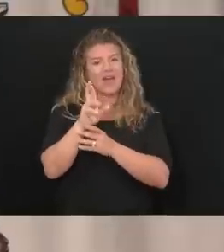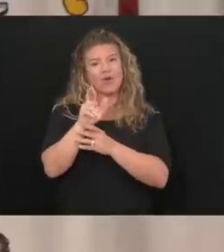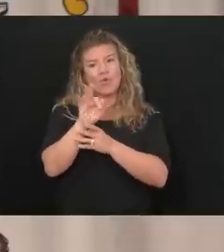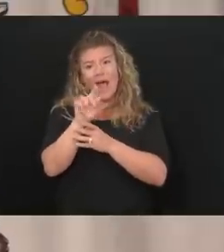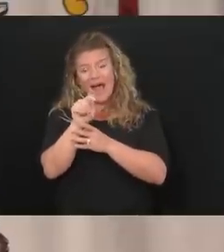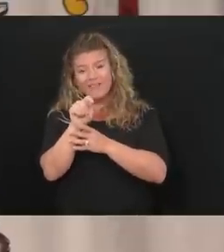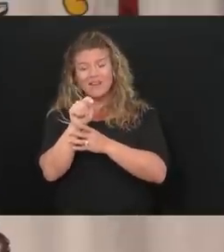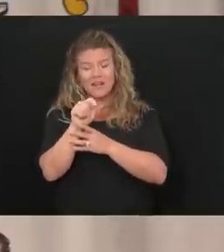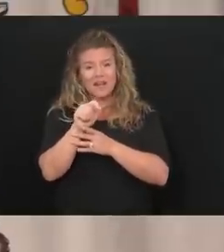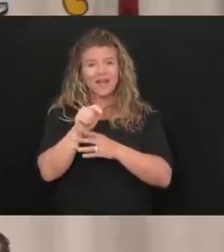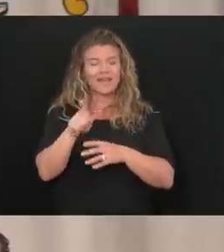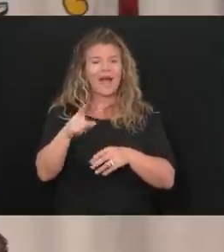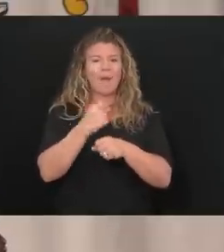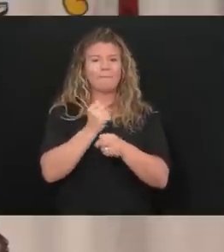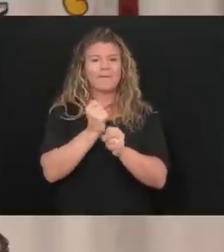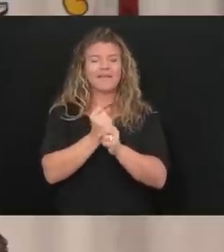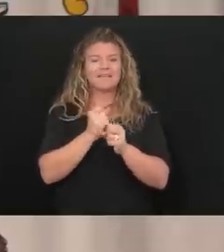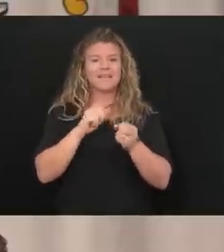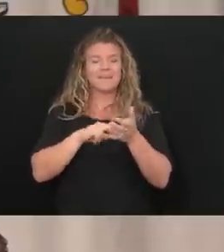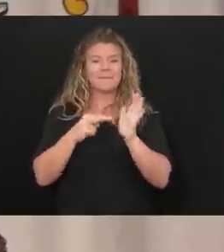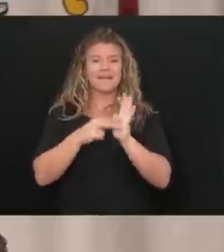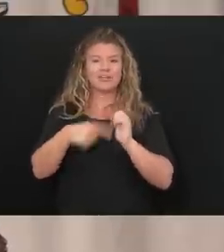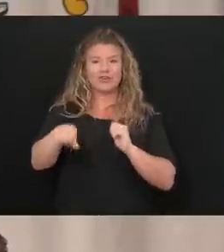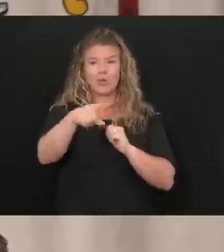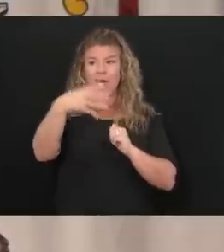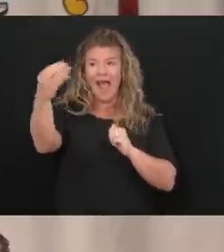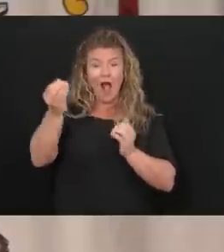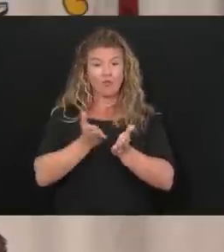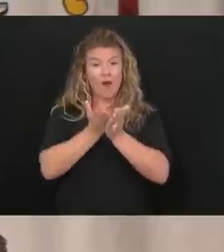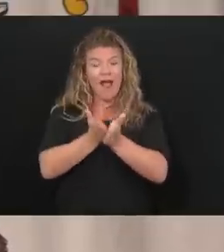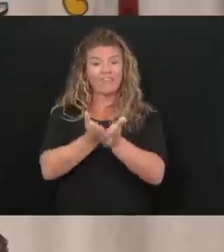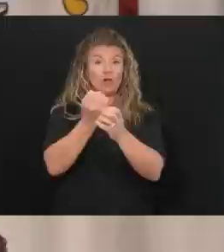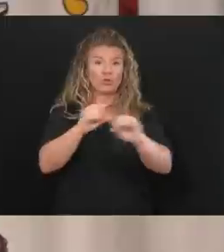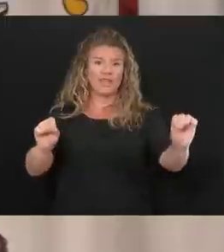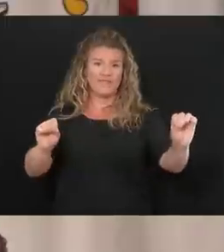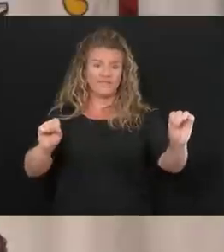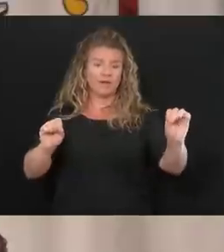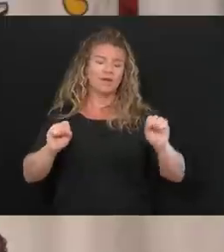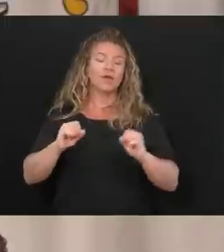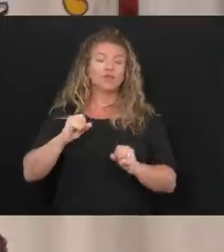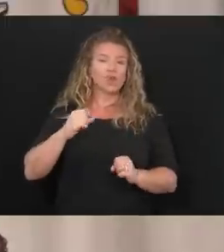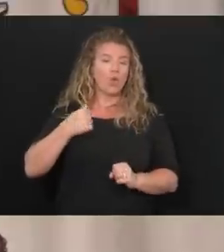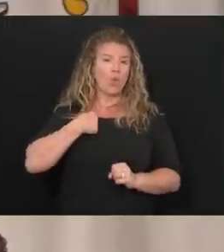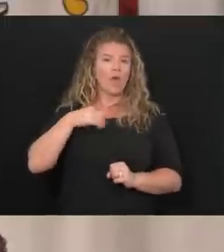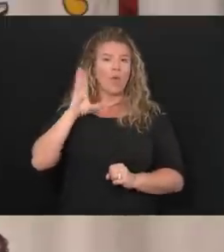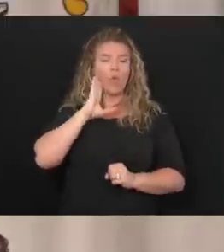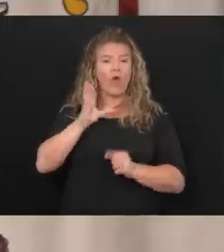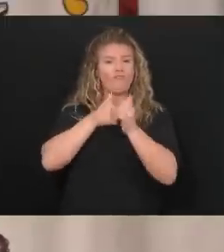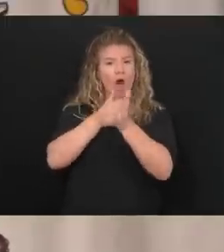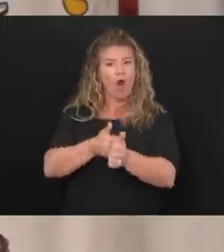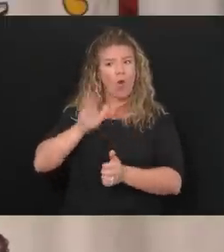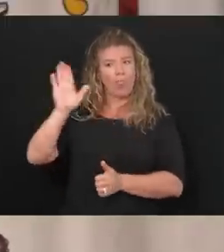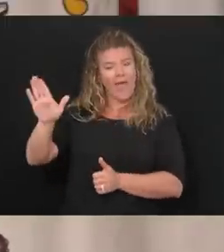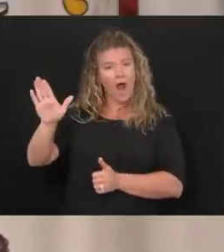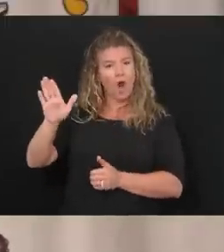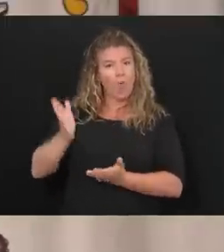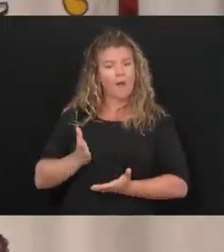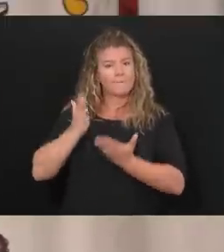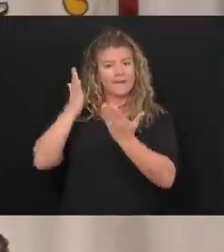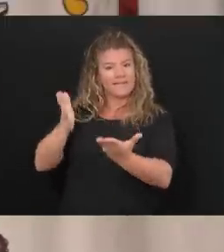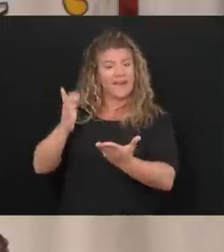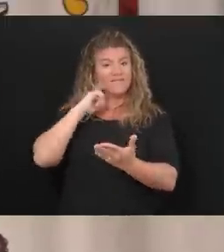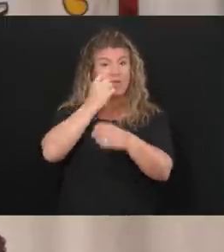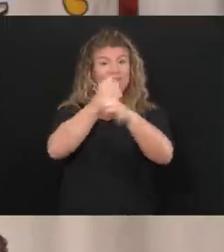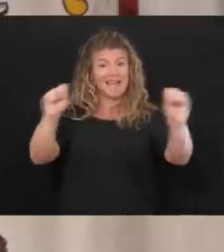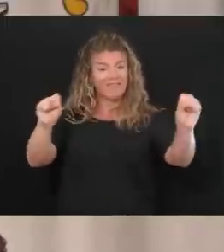It makes for a safer experience. And to tell you the truth, we're going to go with what they tell us makes a